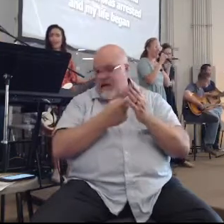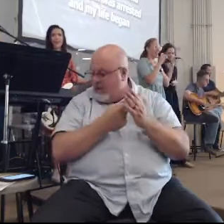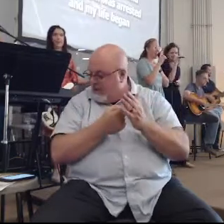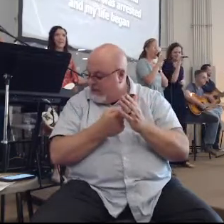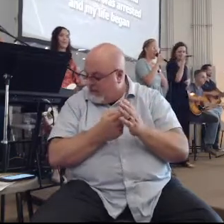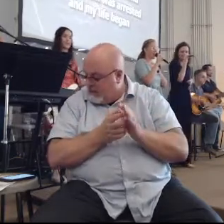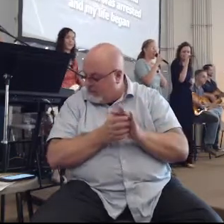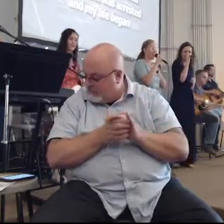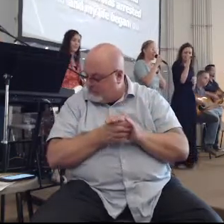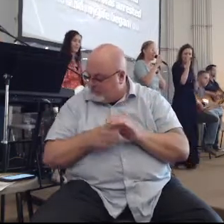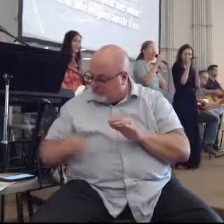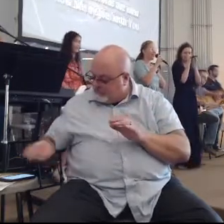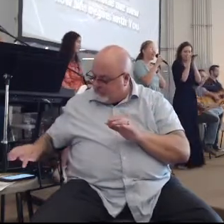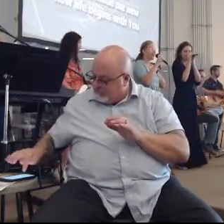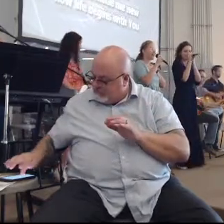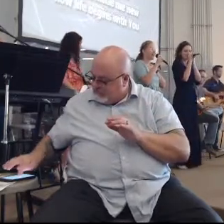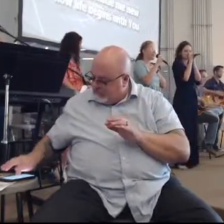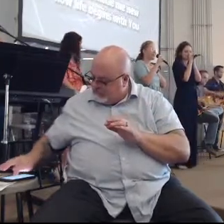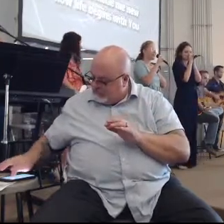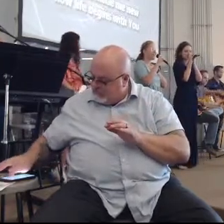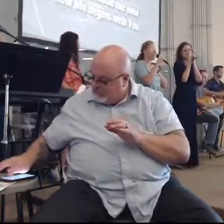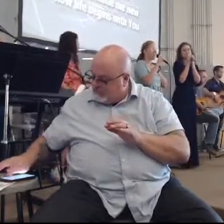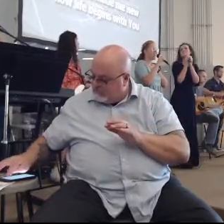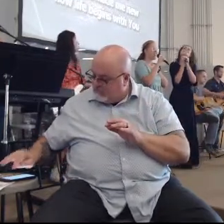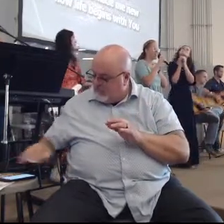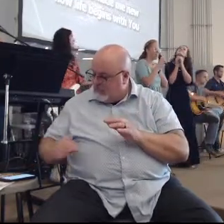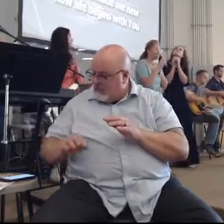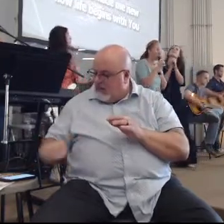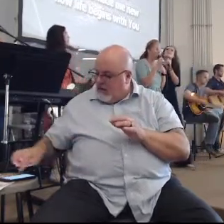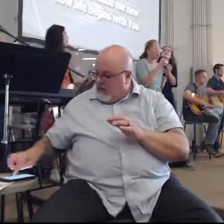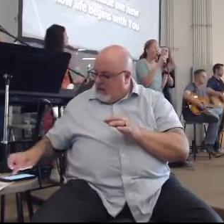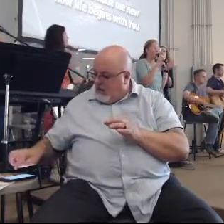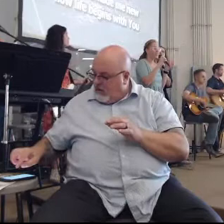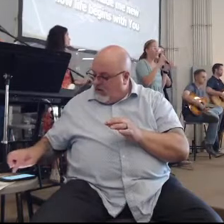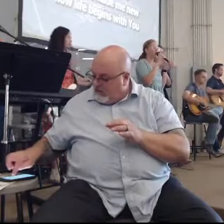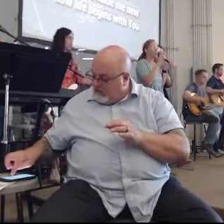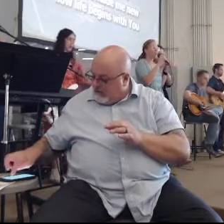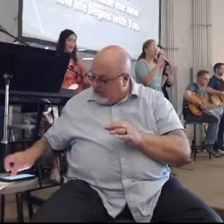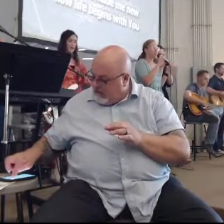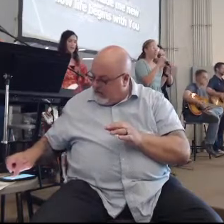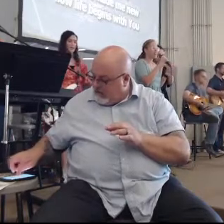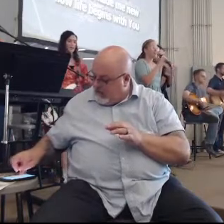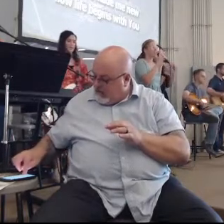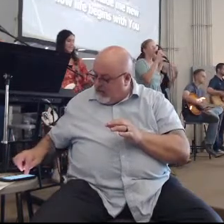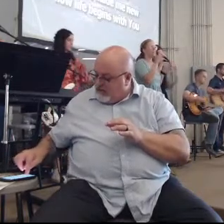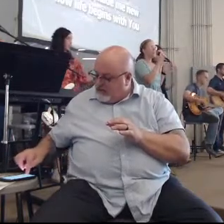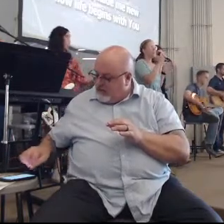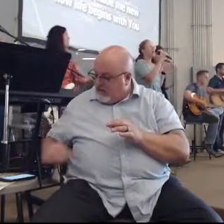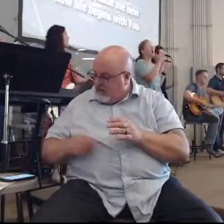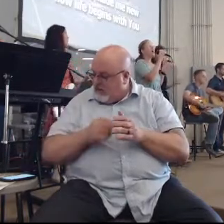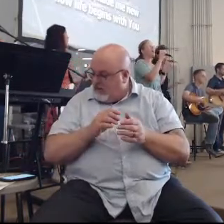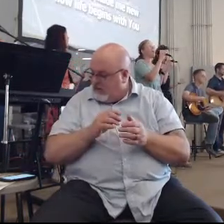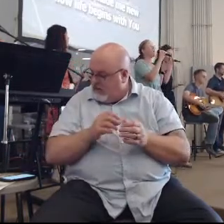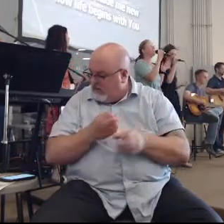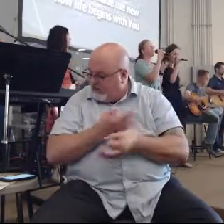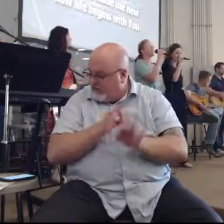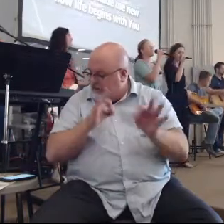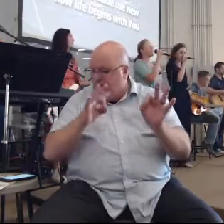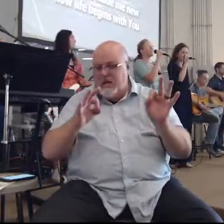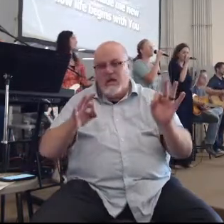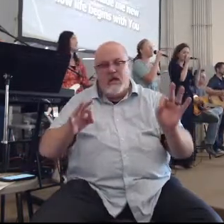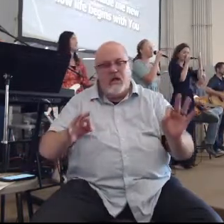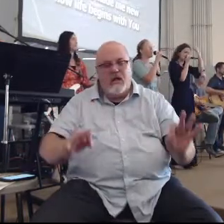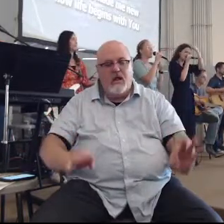became free And I castled